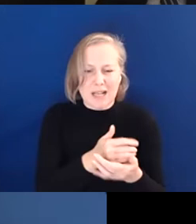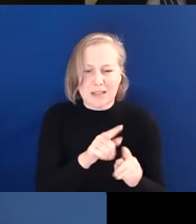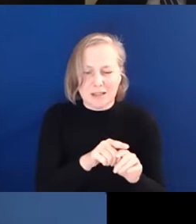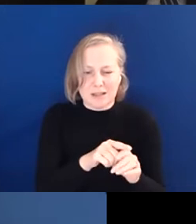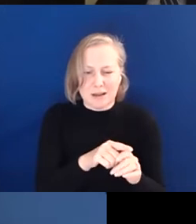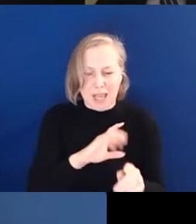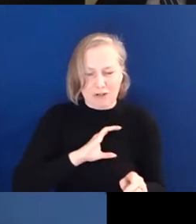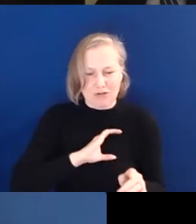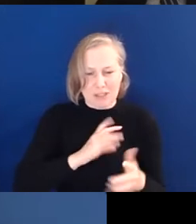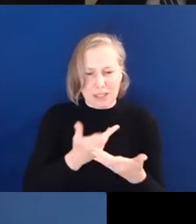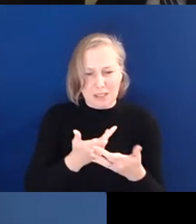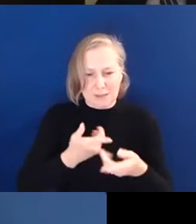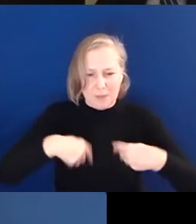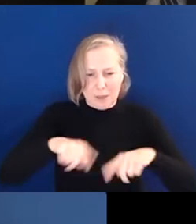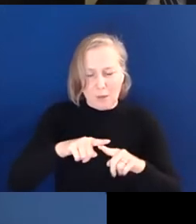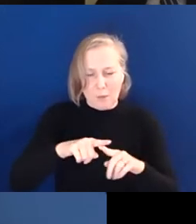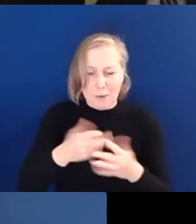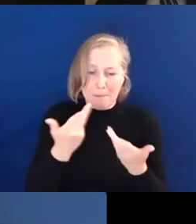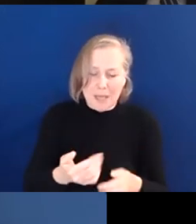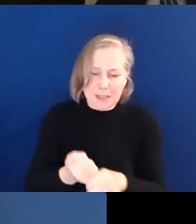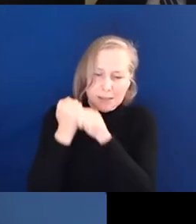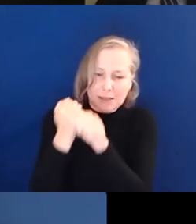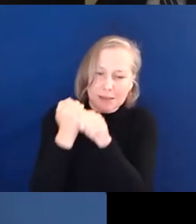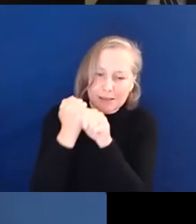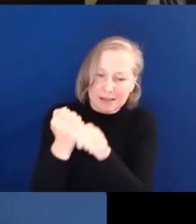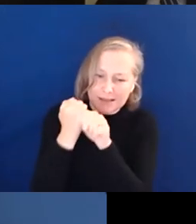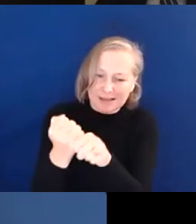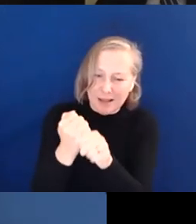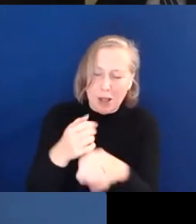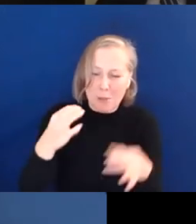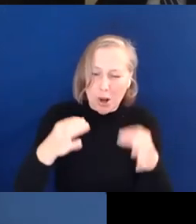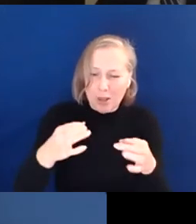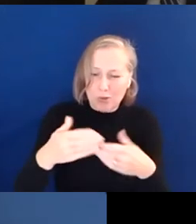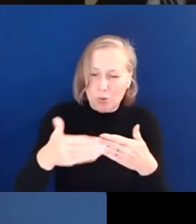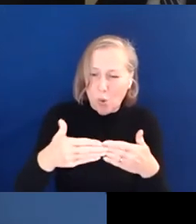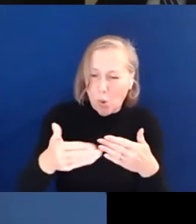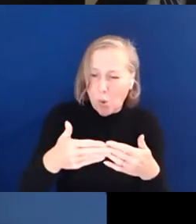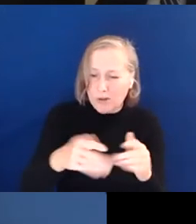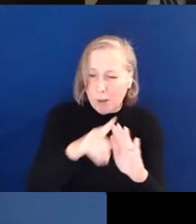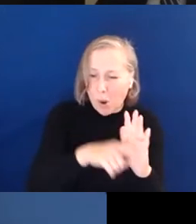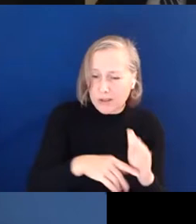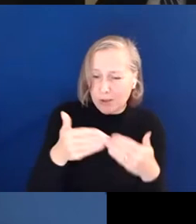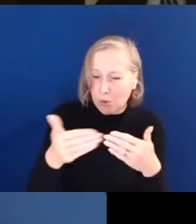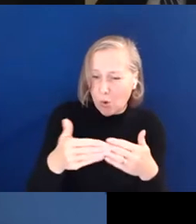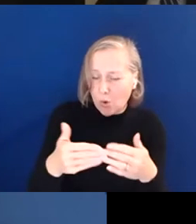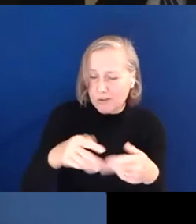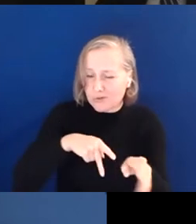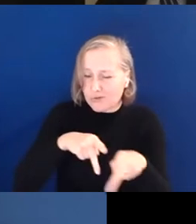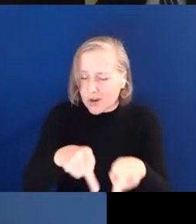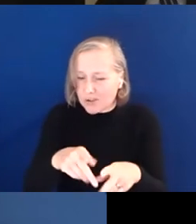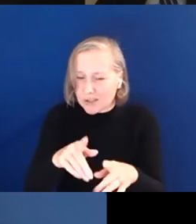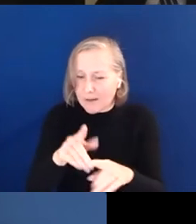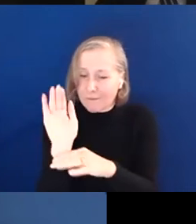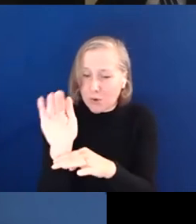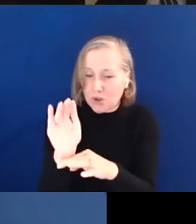oppressions. We've been knocking hard on political doors and policy doors for years. Strategies for the future will be those